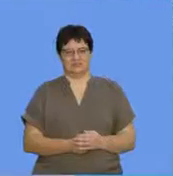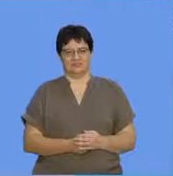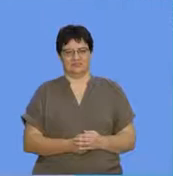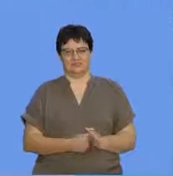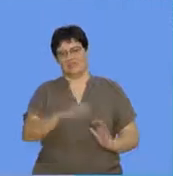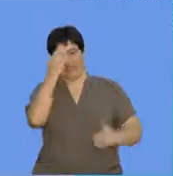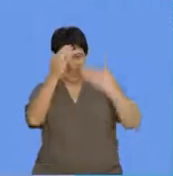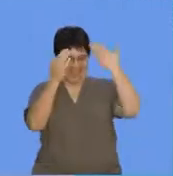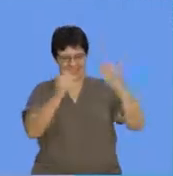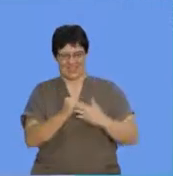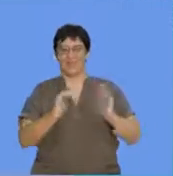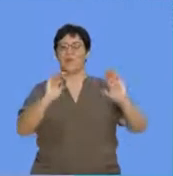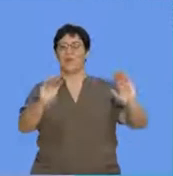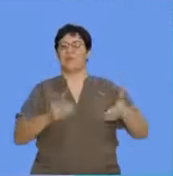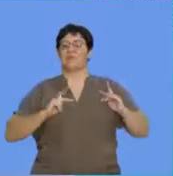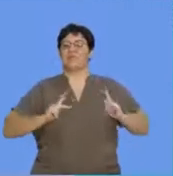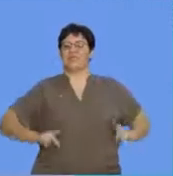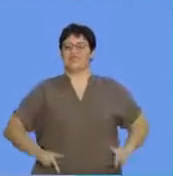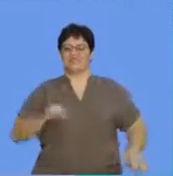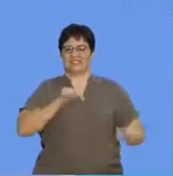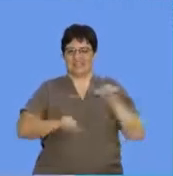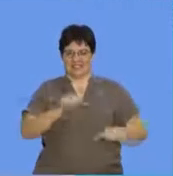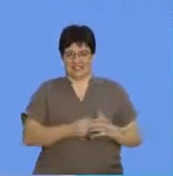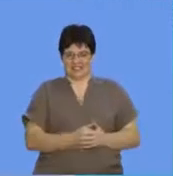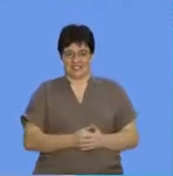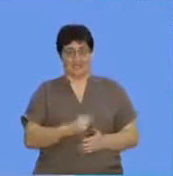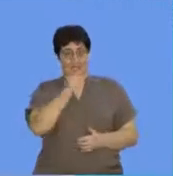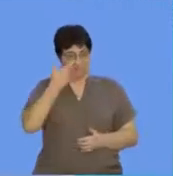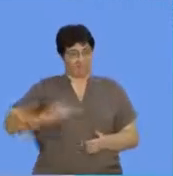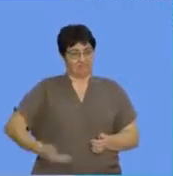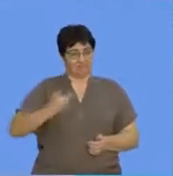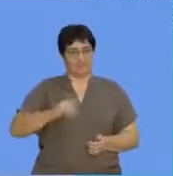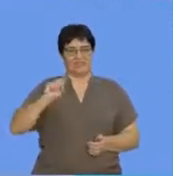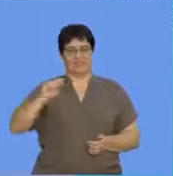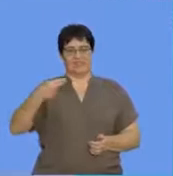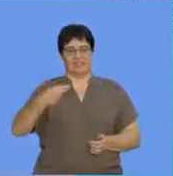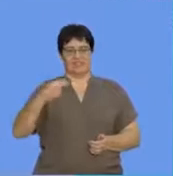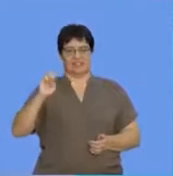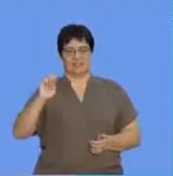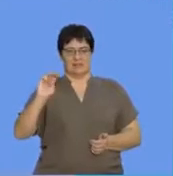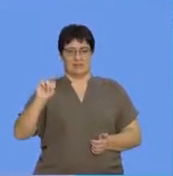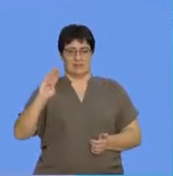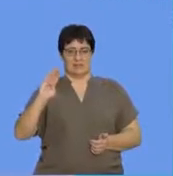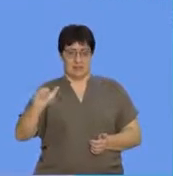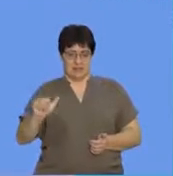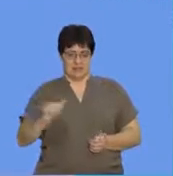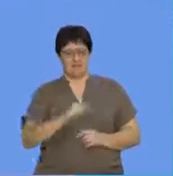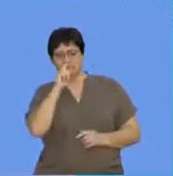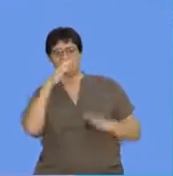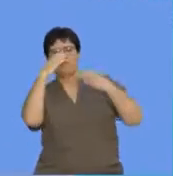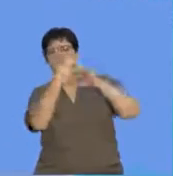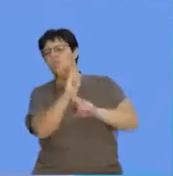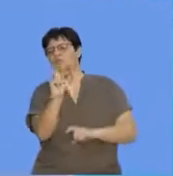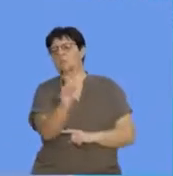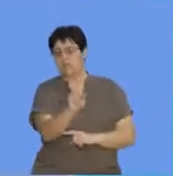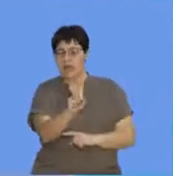Hello and welcome to Physical Sciences session. My name is Tembang Ngove. Today we are focusing our attention on